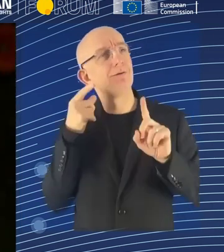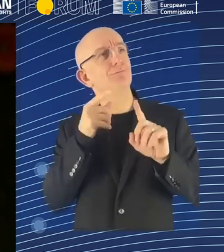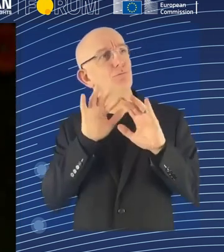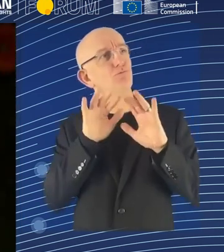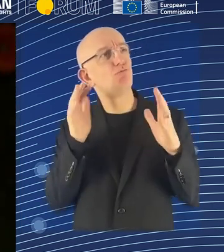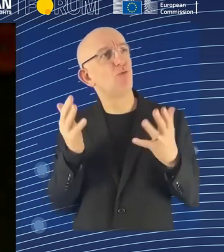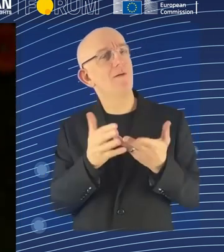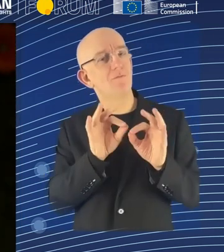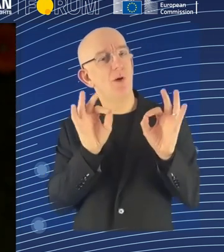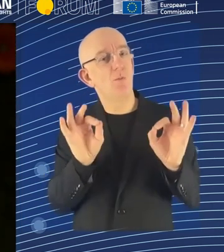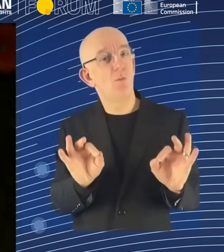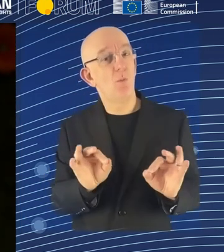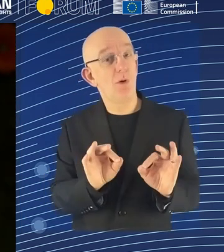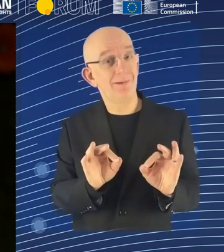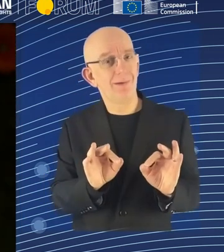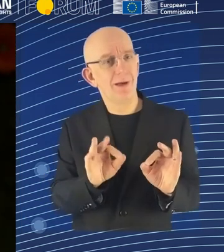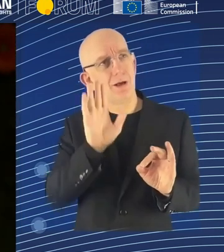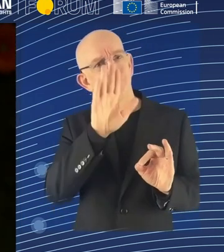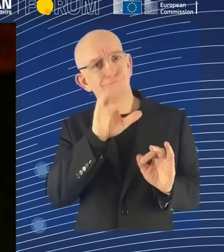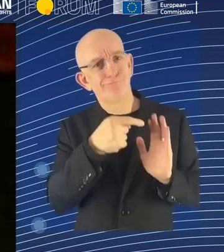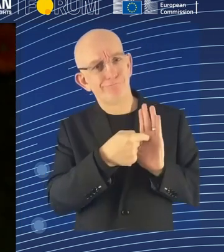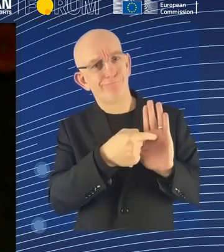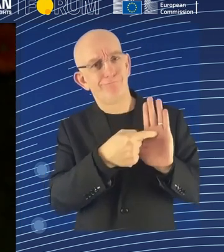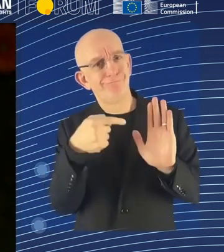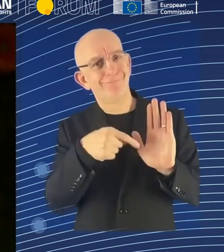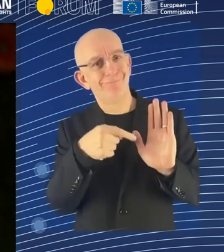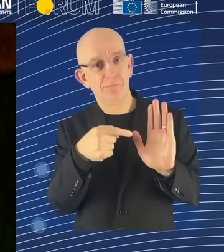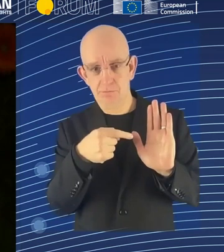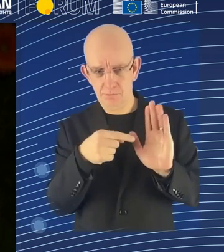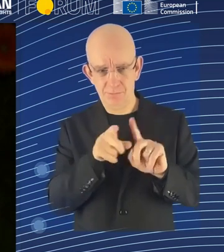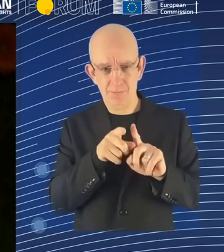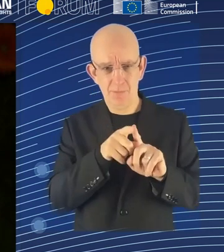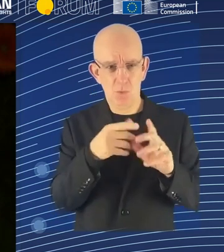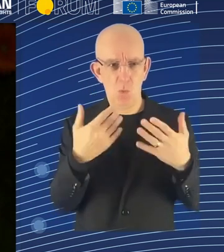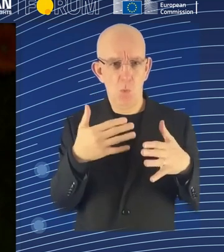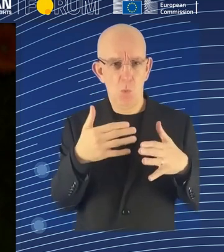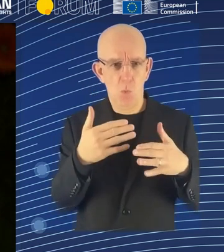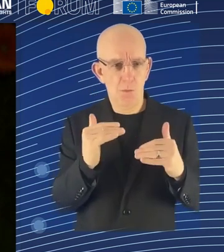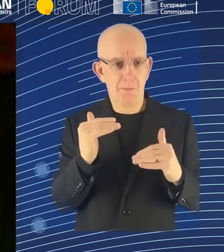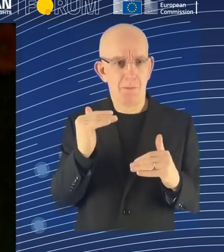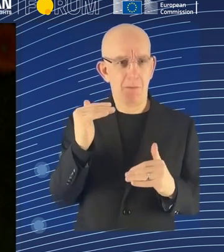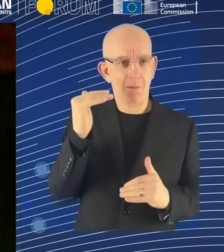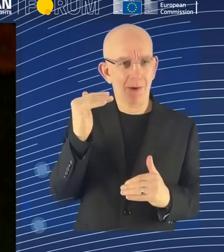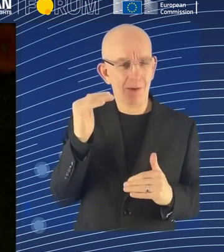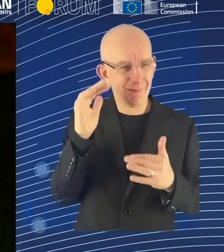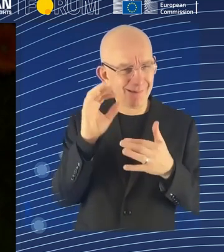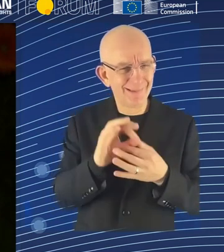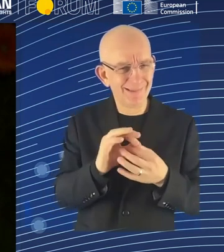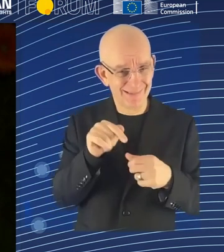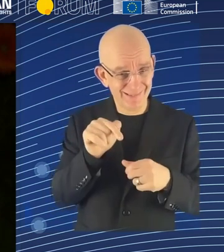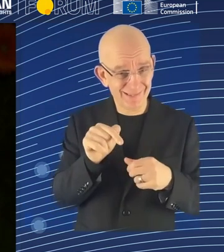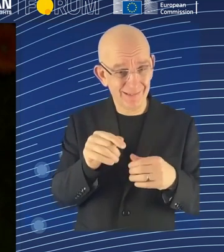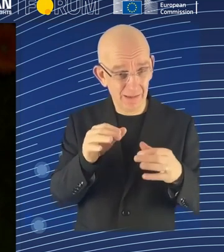in context that even if you have the best intention to do that, but they play out in the wrong way because they don't work there. And